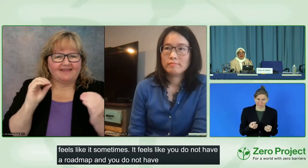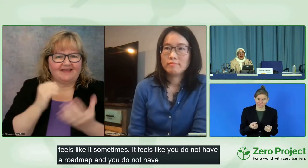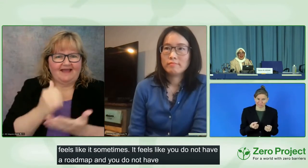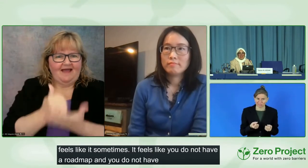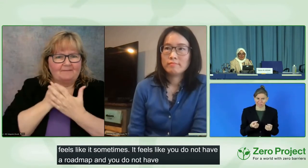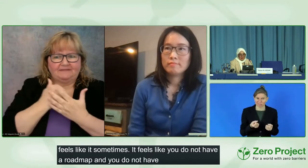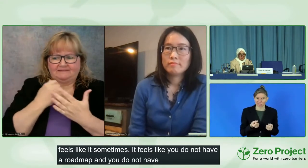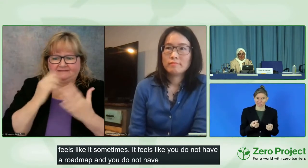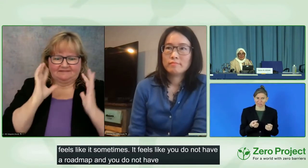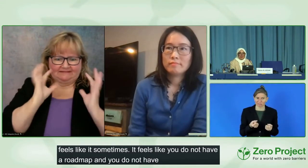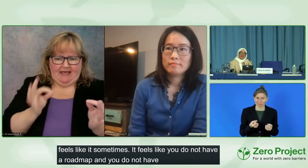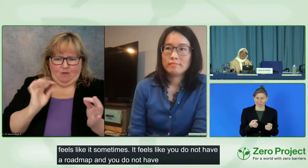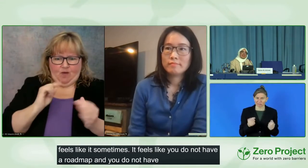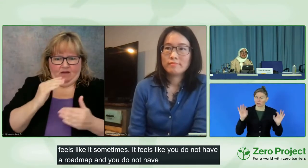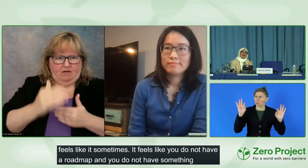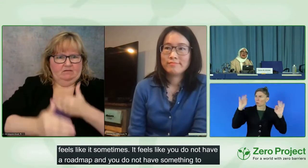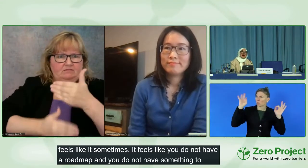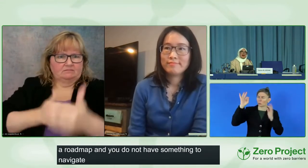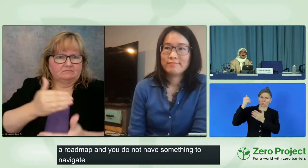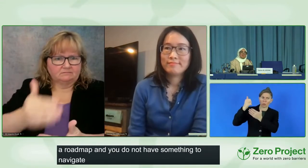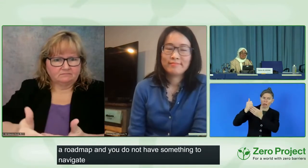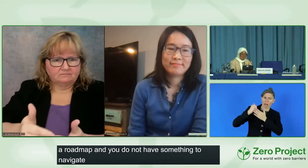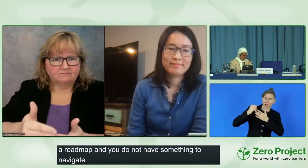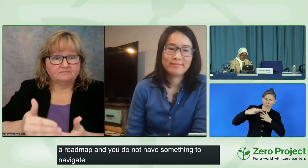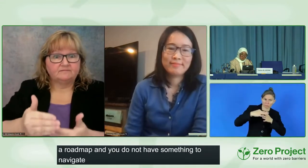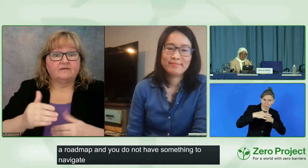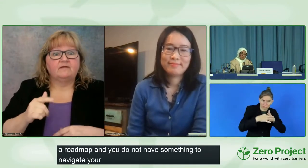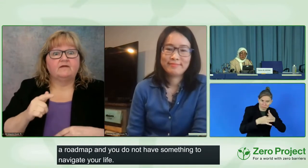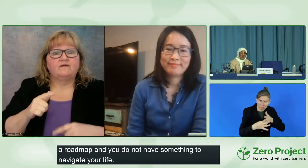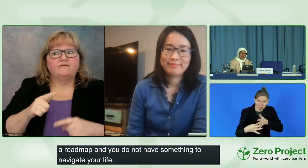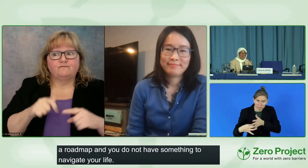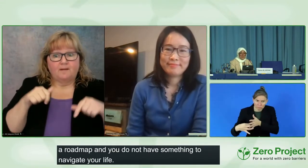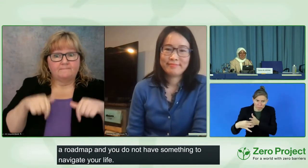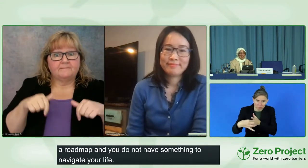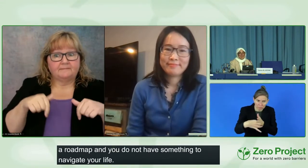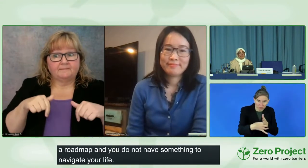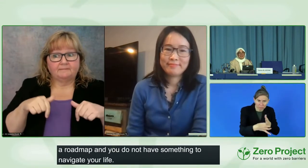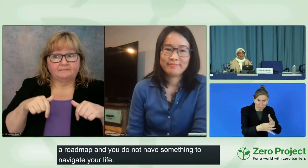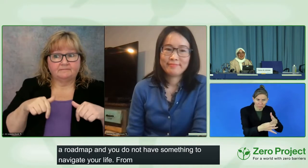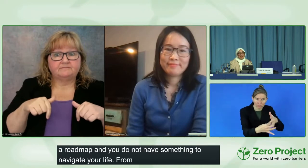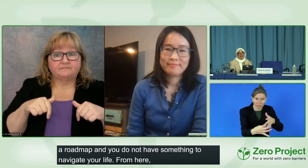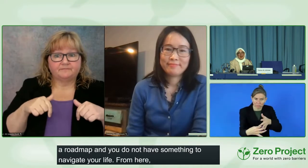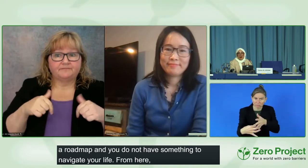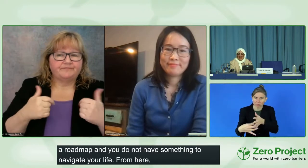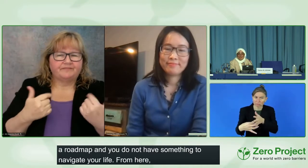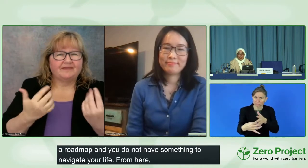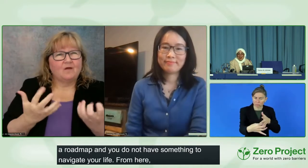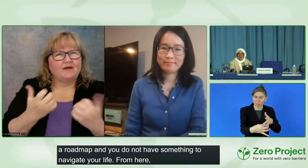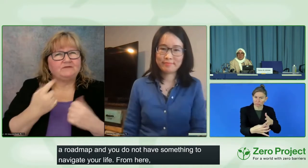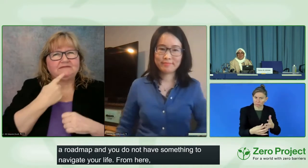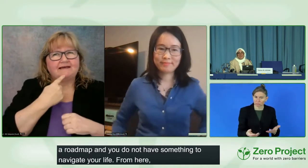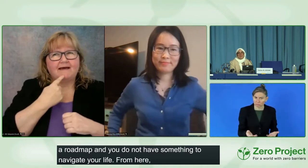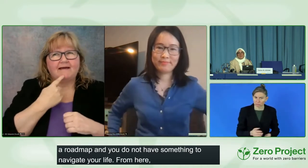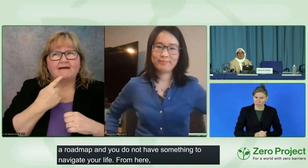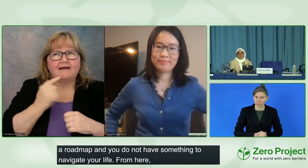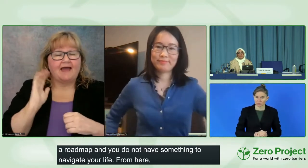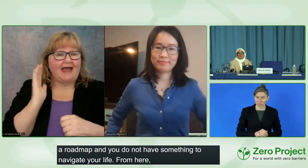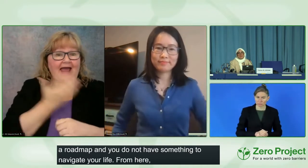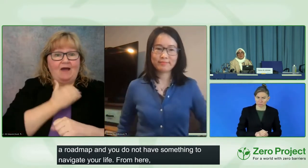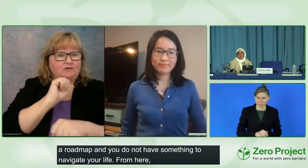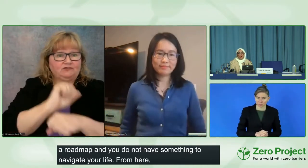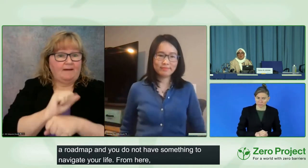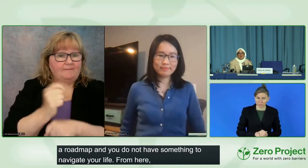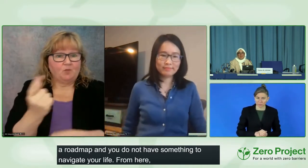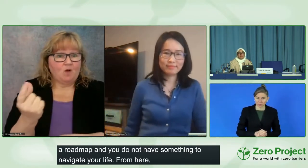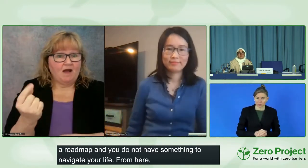with. And from here, what I want to say is that our job is to